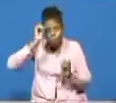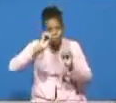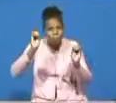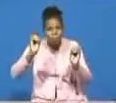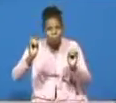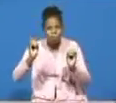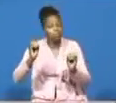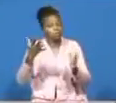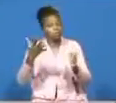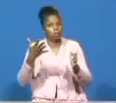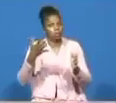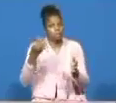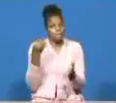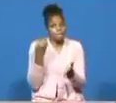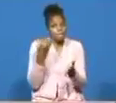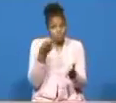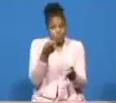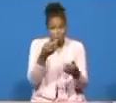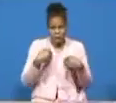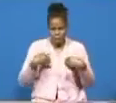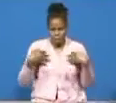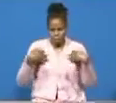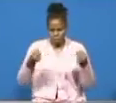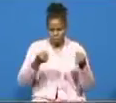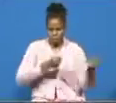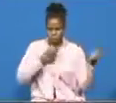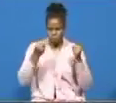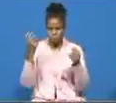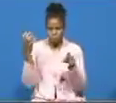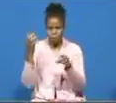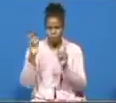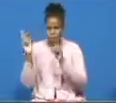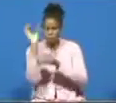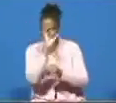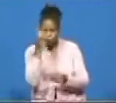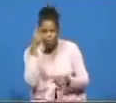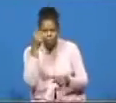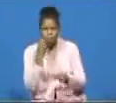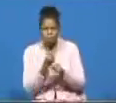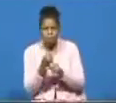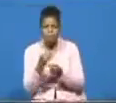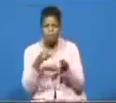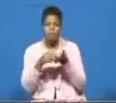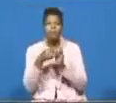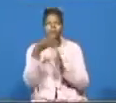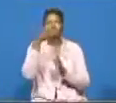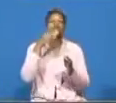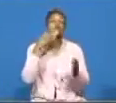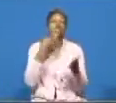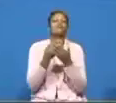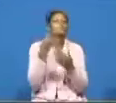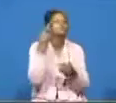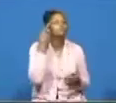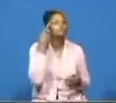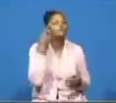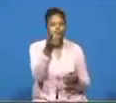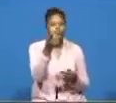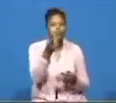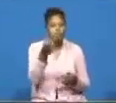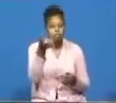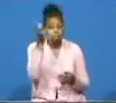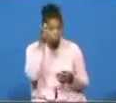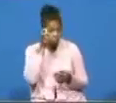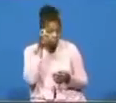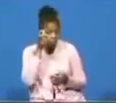health and strength to go and look for a job it means that god is still good to you are you